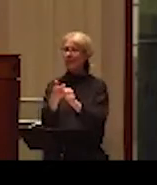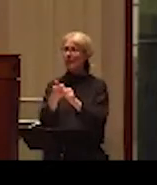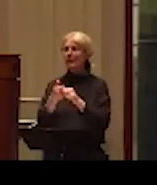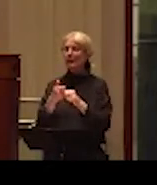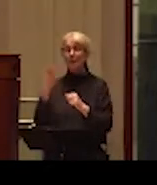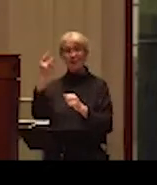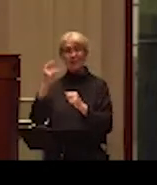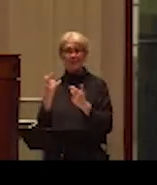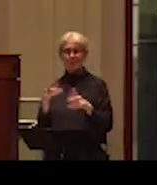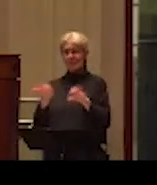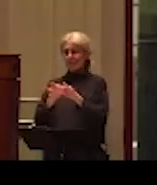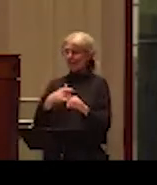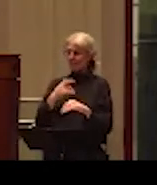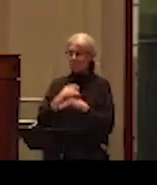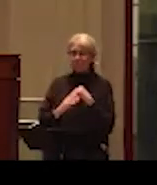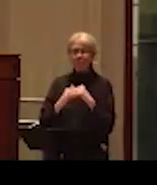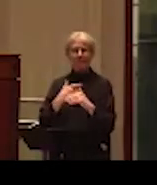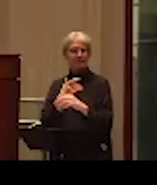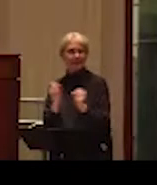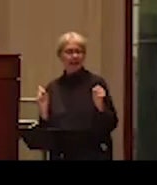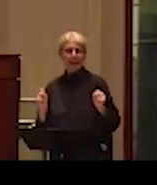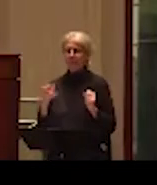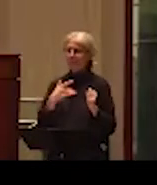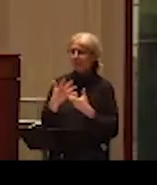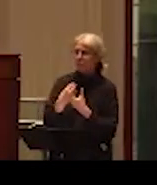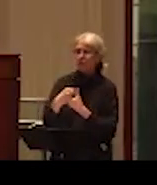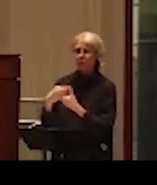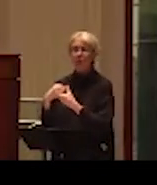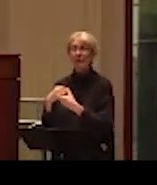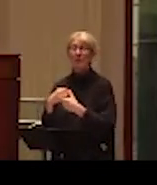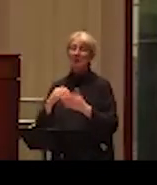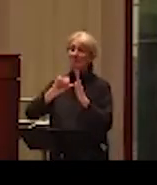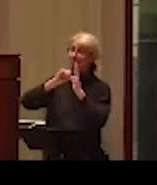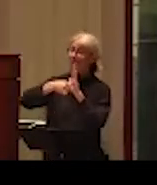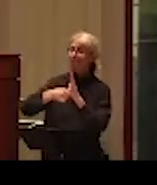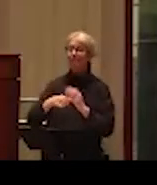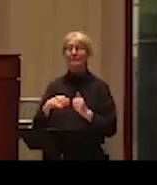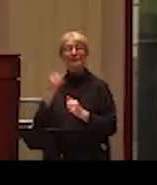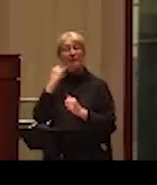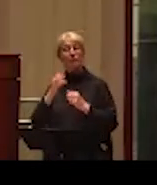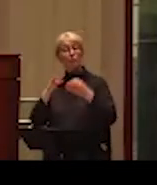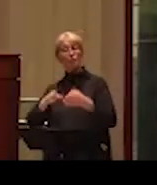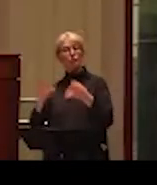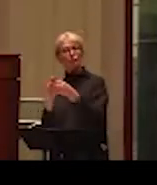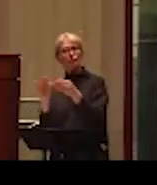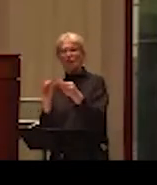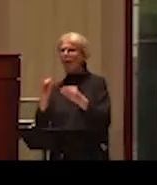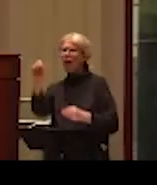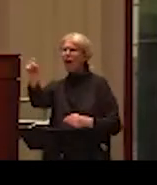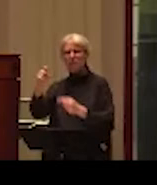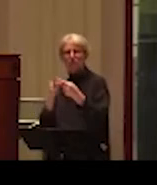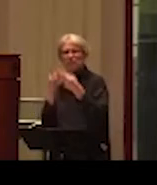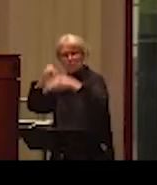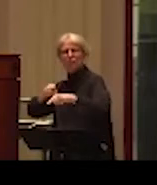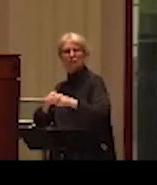safe and inclusive as we can. Most importantly, there will be zero tolerance for those who promote violence against others, uh,